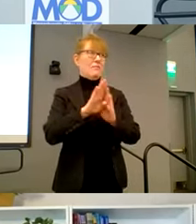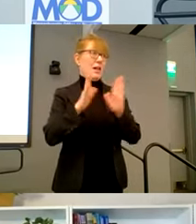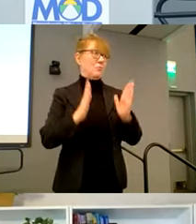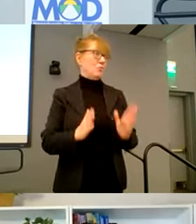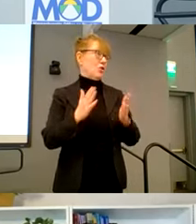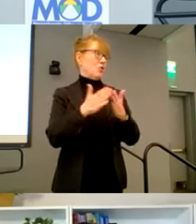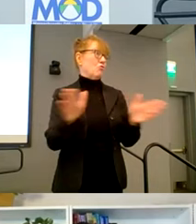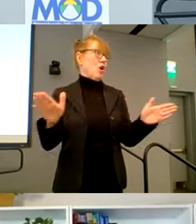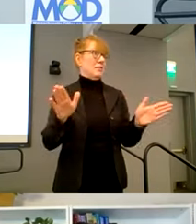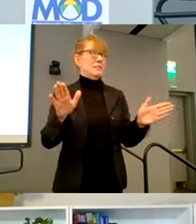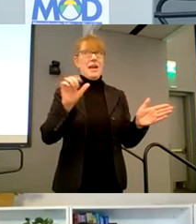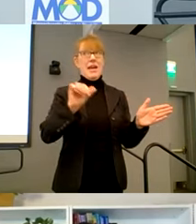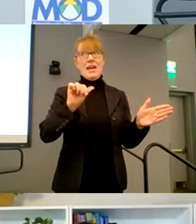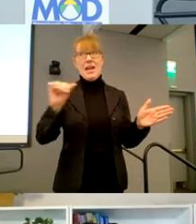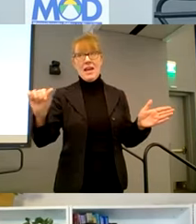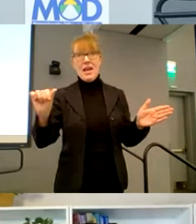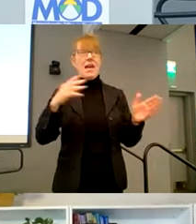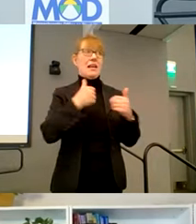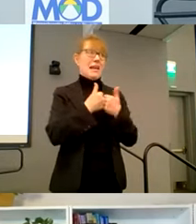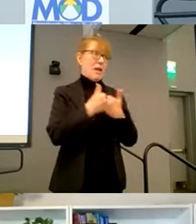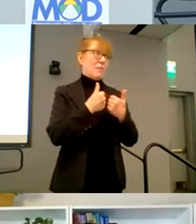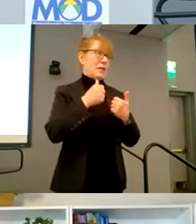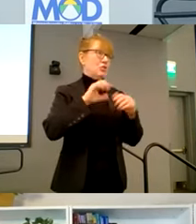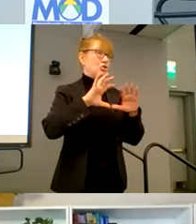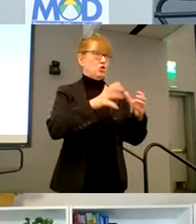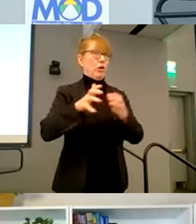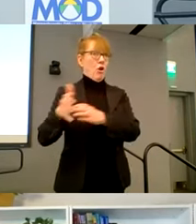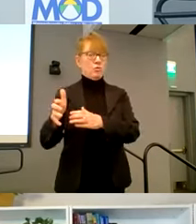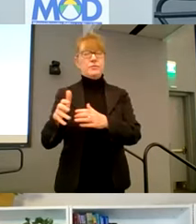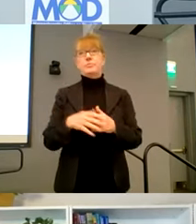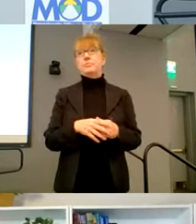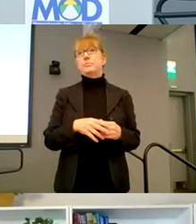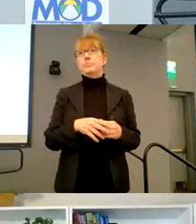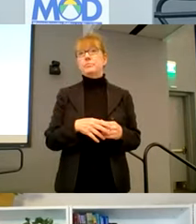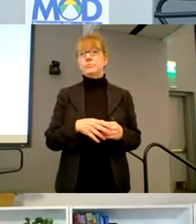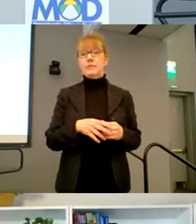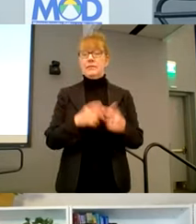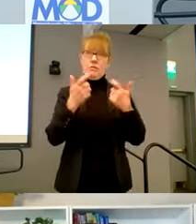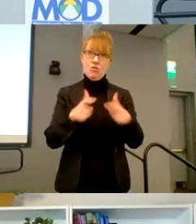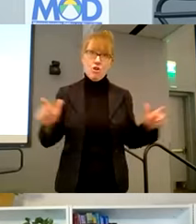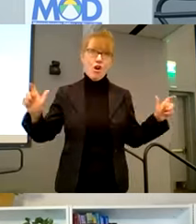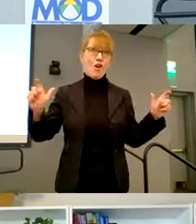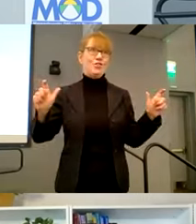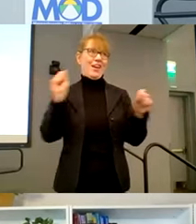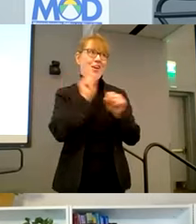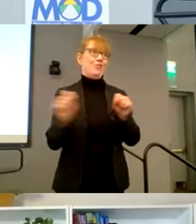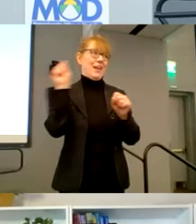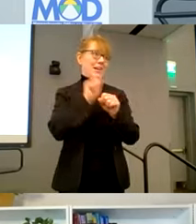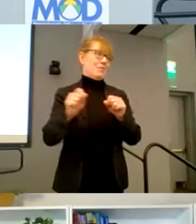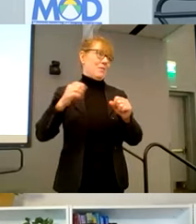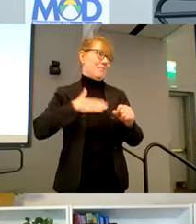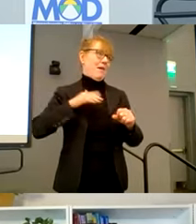studios and indie game studios as well. And this is, uh, largely an undertaking by my, my colleague, um,